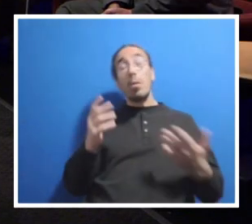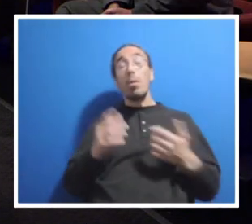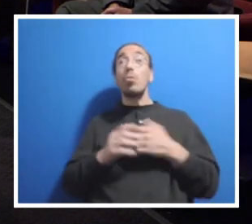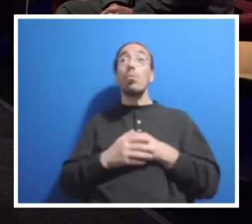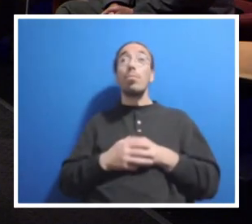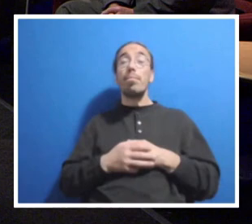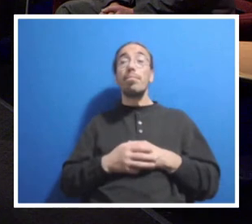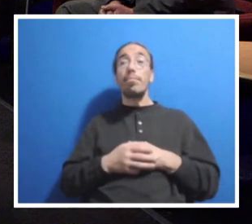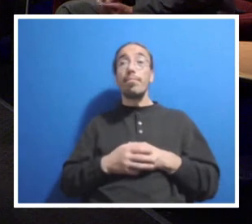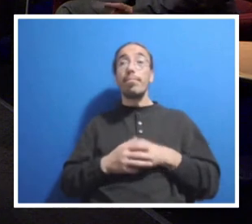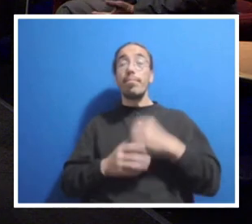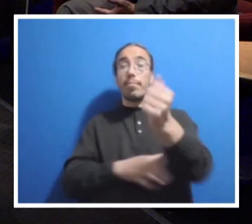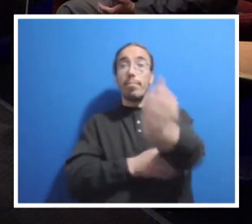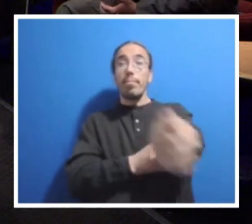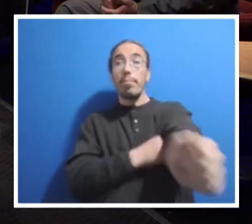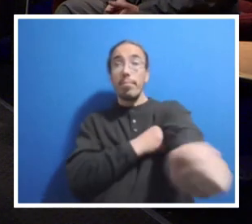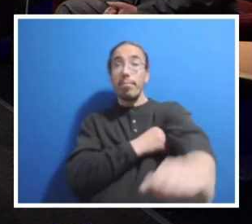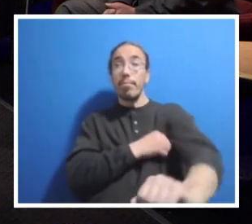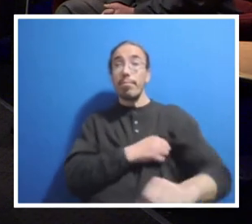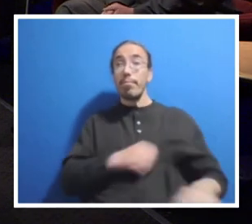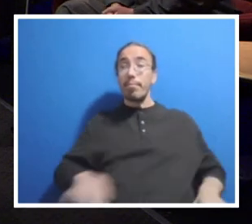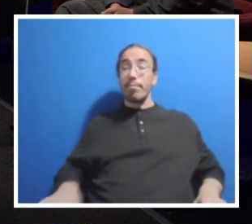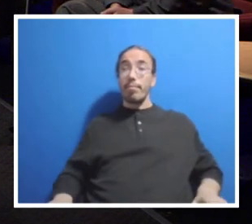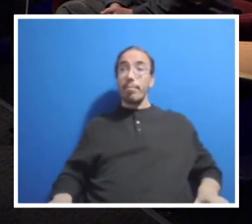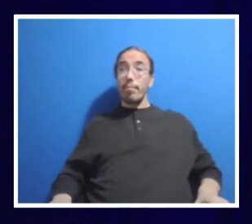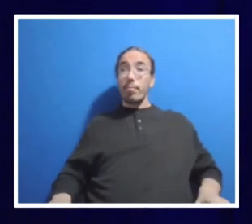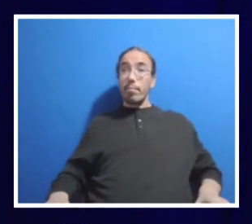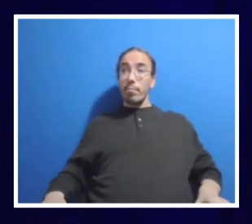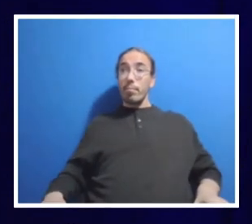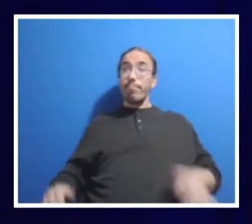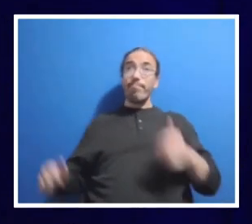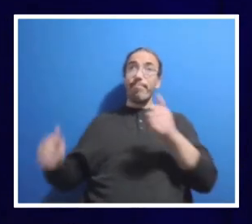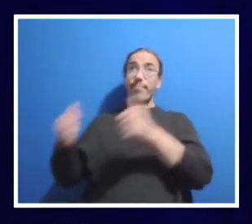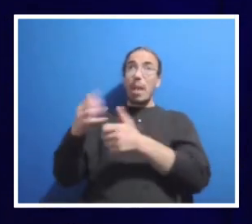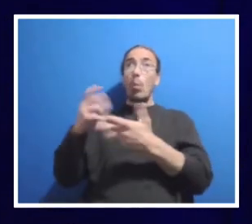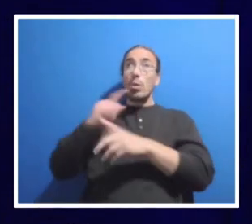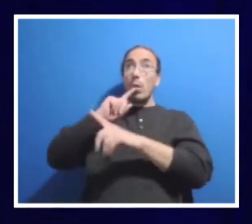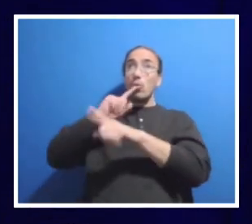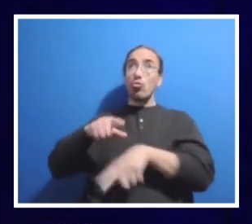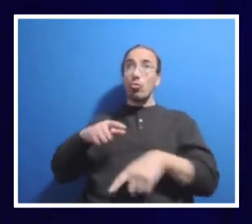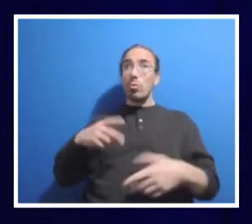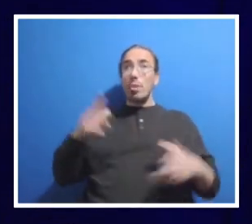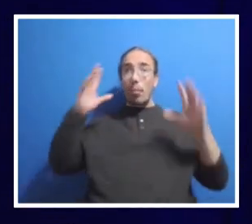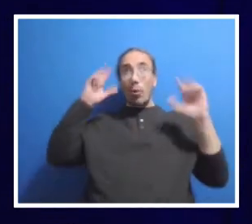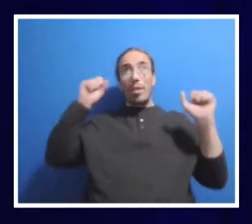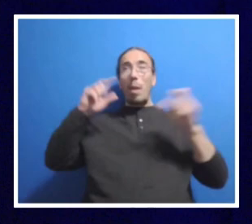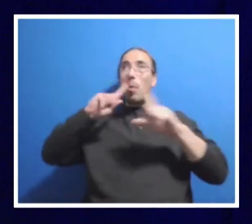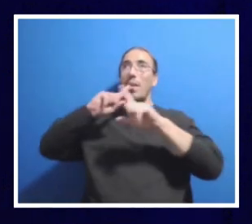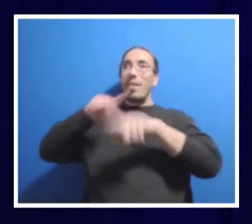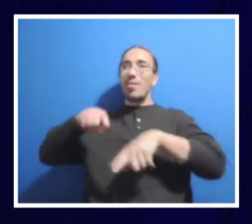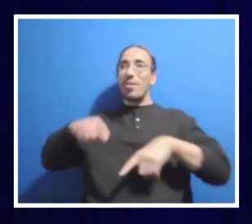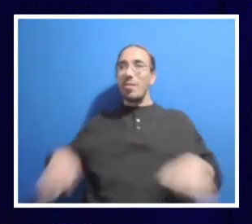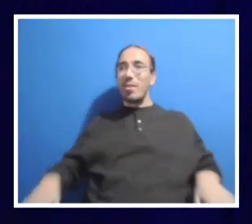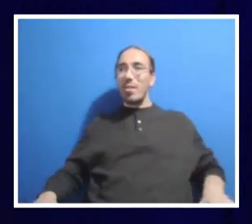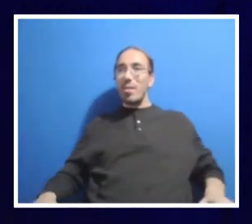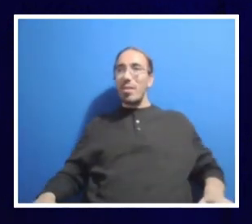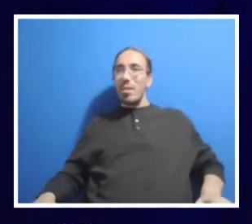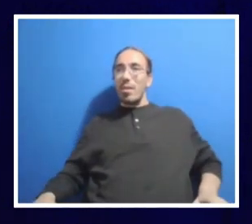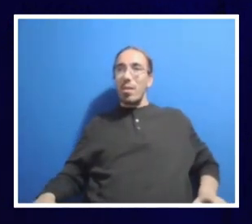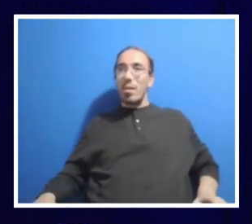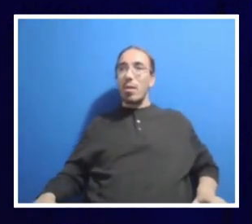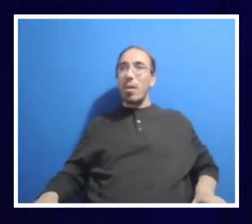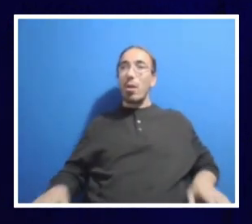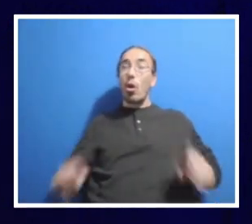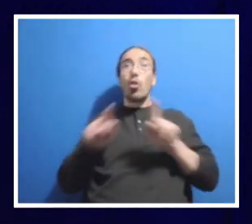May I answer that? Sure, absolutely. You're the president. I am the president. I also wanted to say I